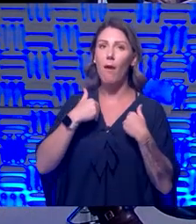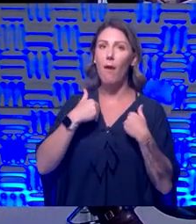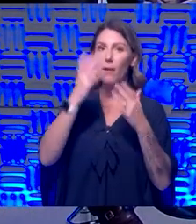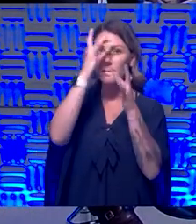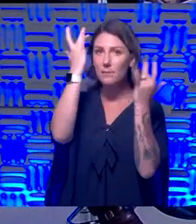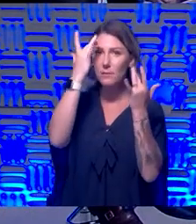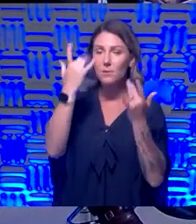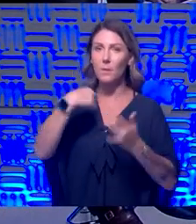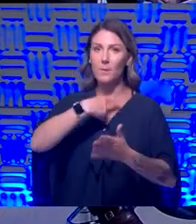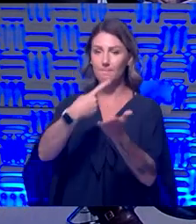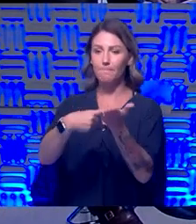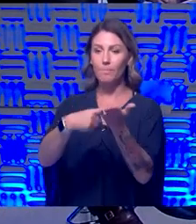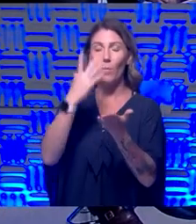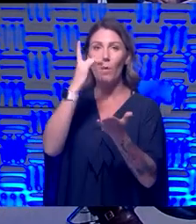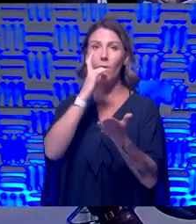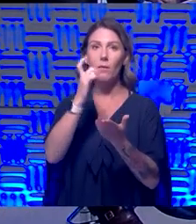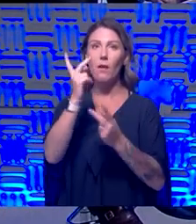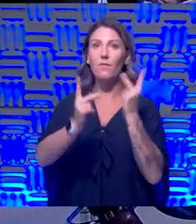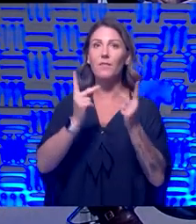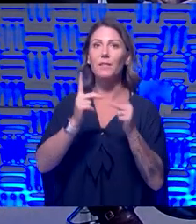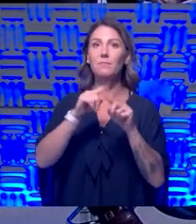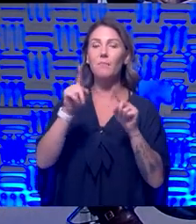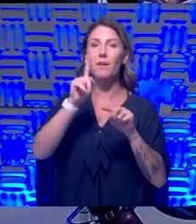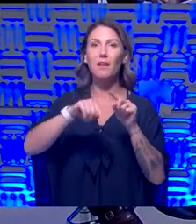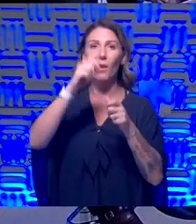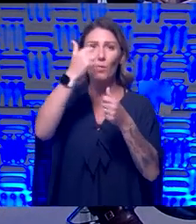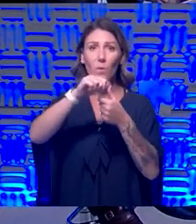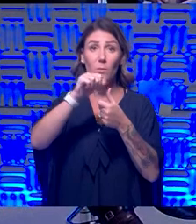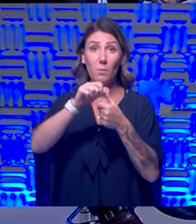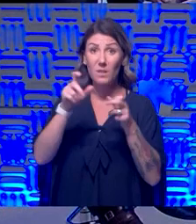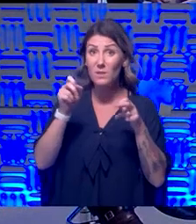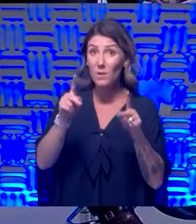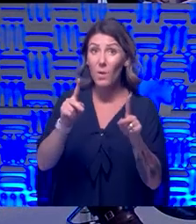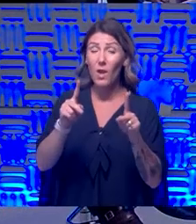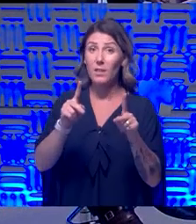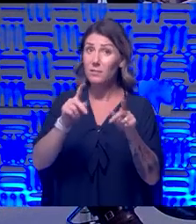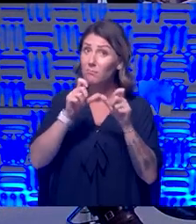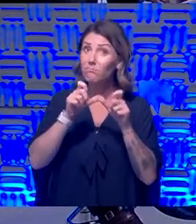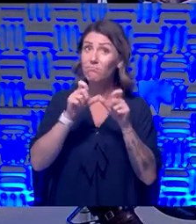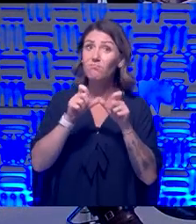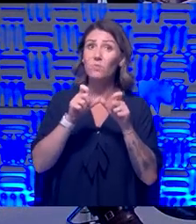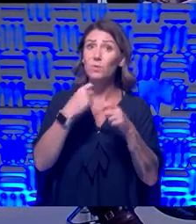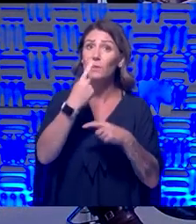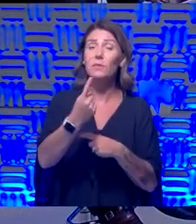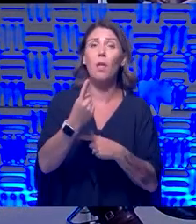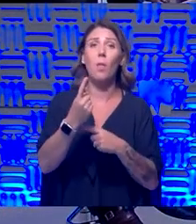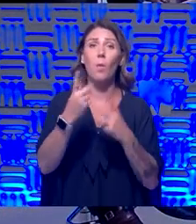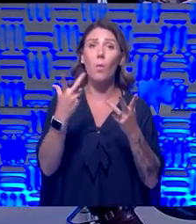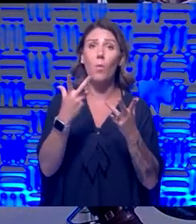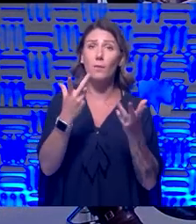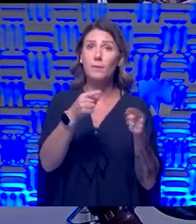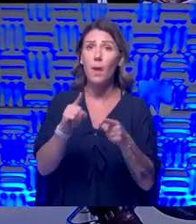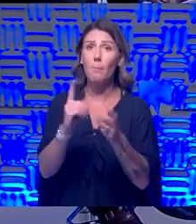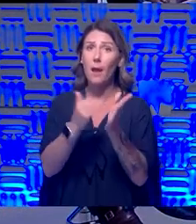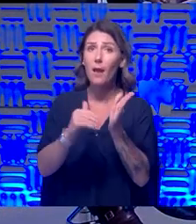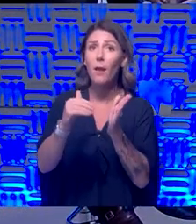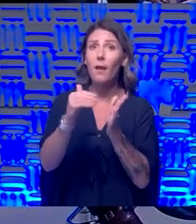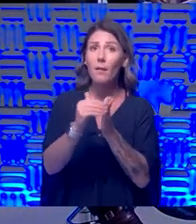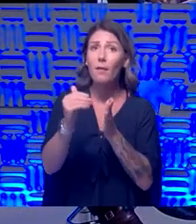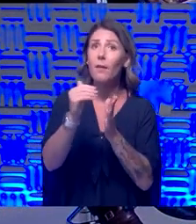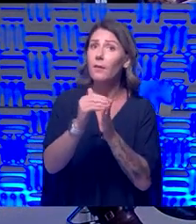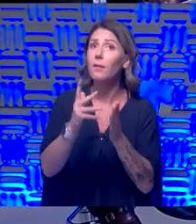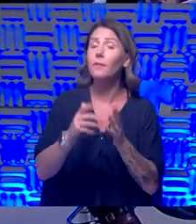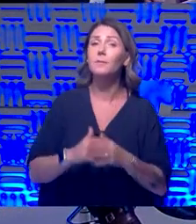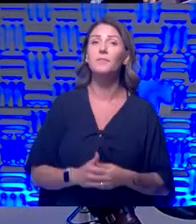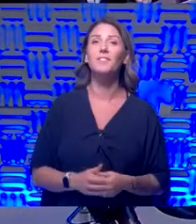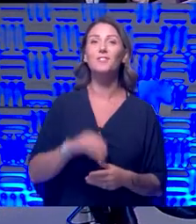not visiting, but she can't remember. Is it okay to keep telling her what is going on over and over again? So, Jeff, let's talk